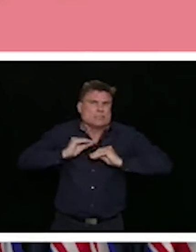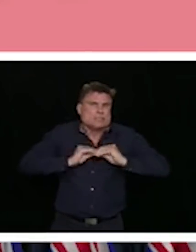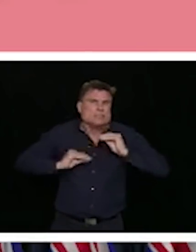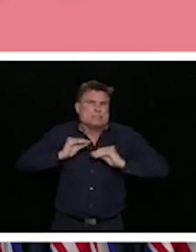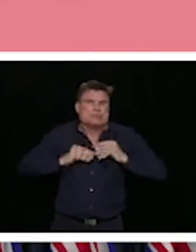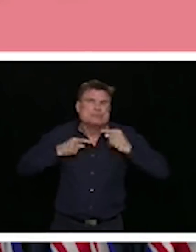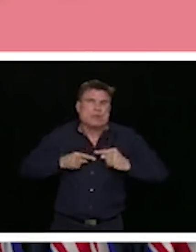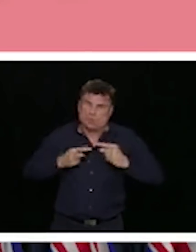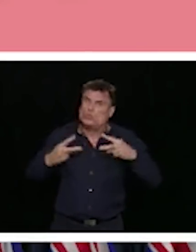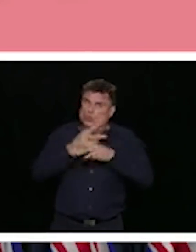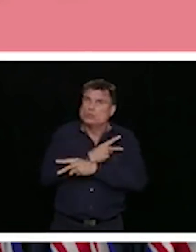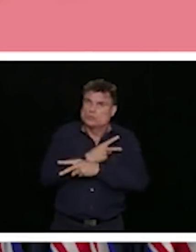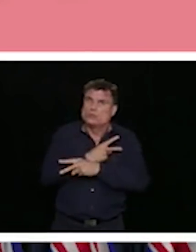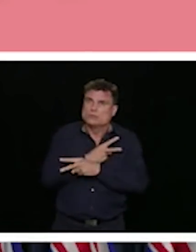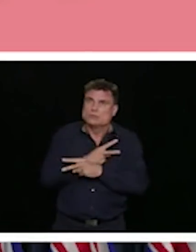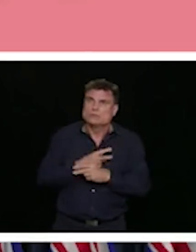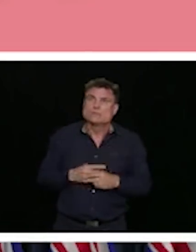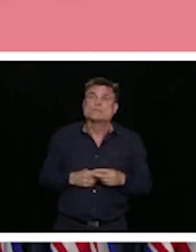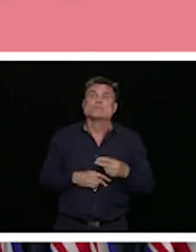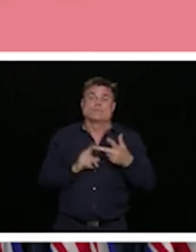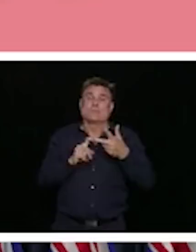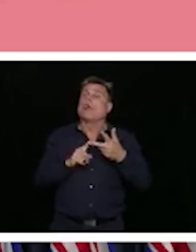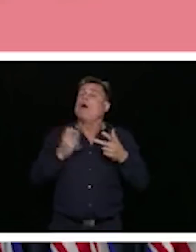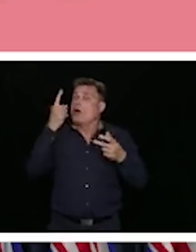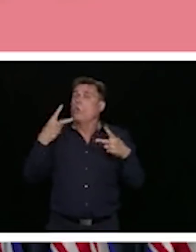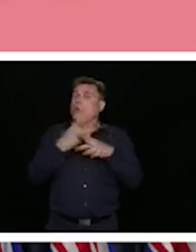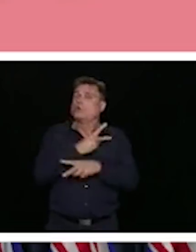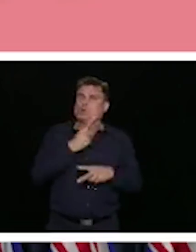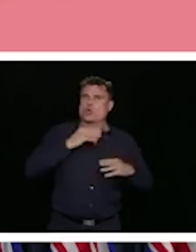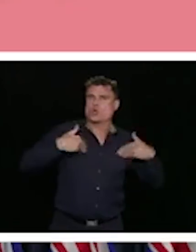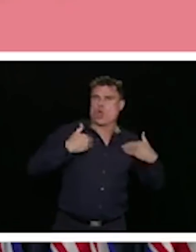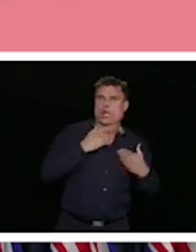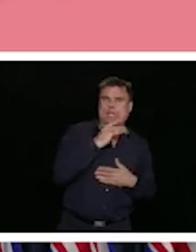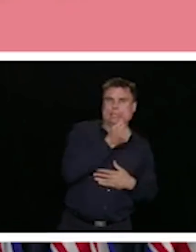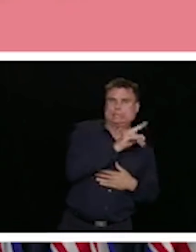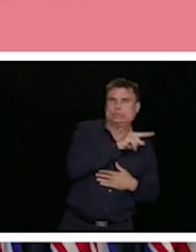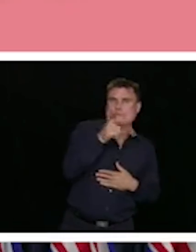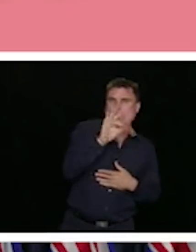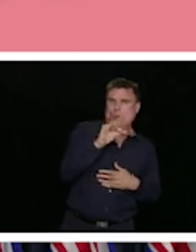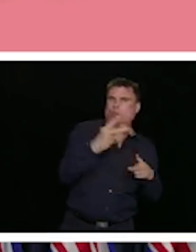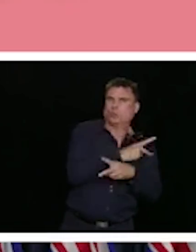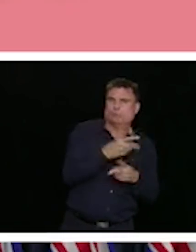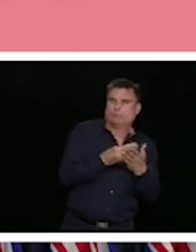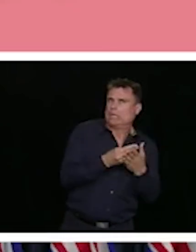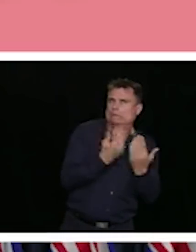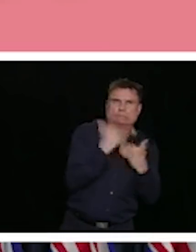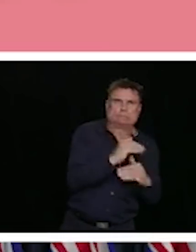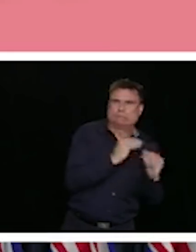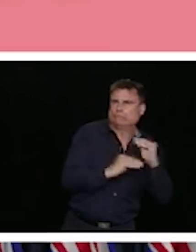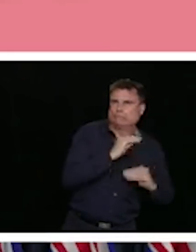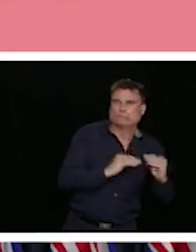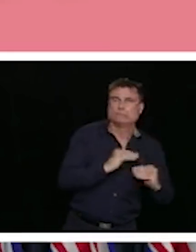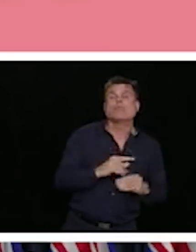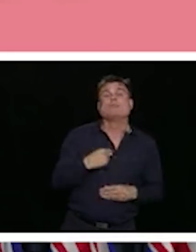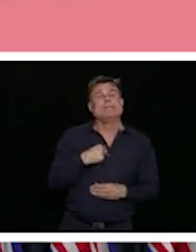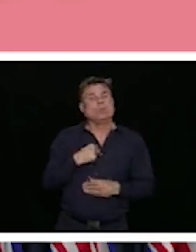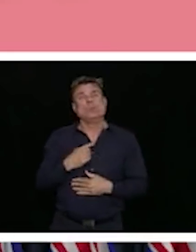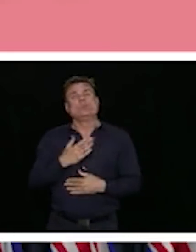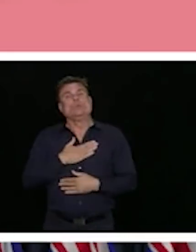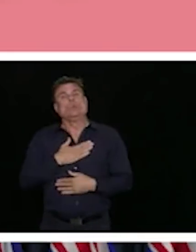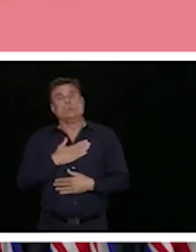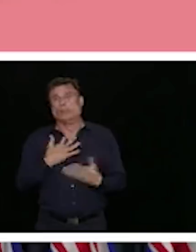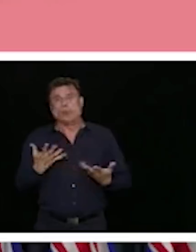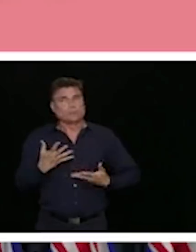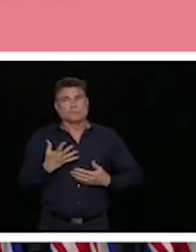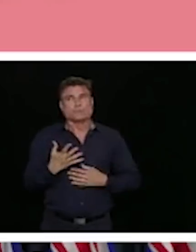population. I've also been very heartened by the resiliency that we have seen through some of the survey results and we're still